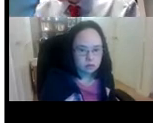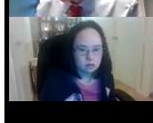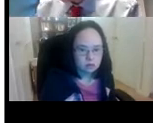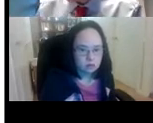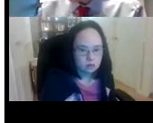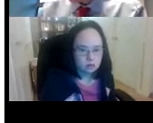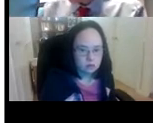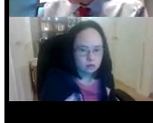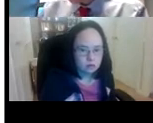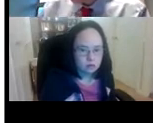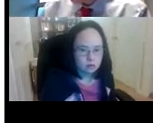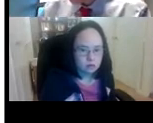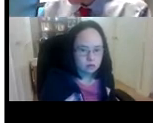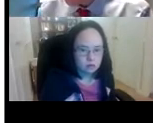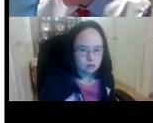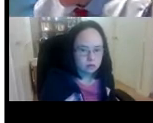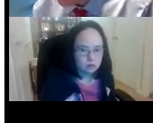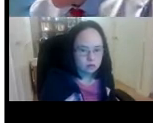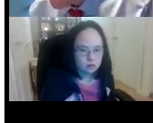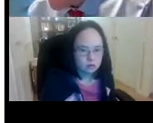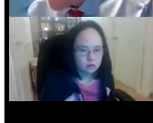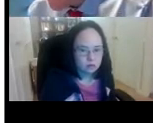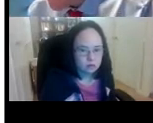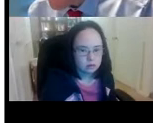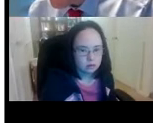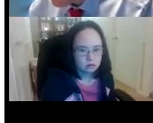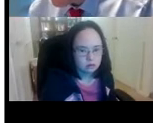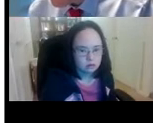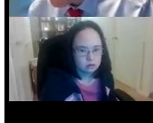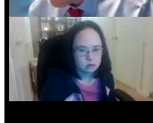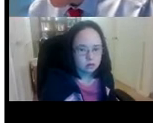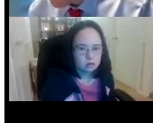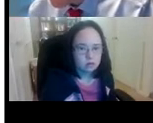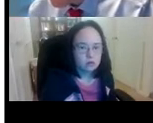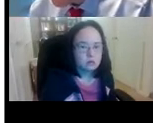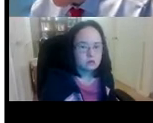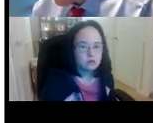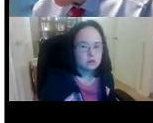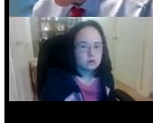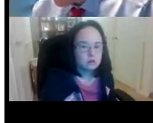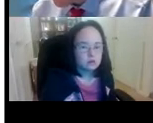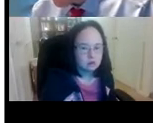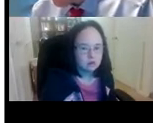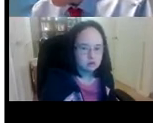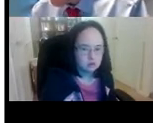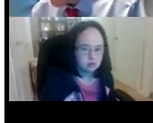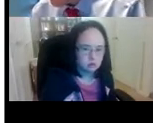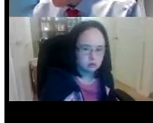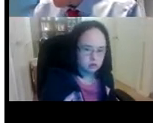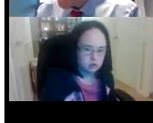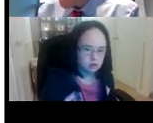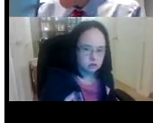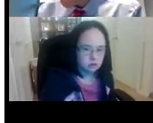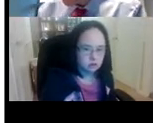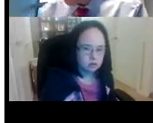address that narrative and to try to give people a sense of hope that yes we all want to celebrate christmas i want